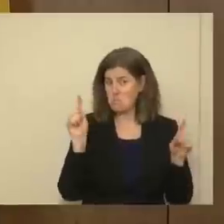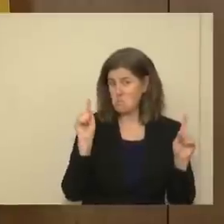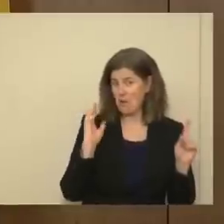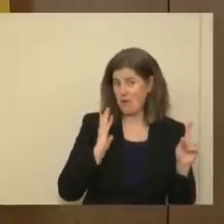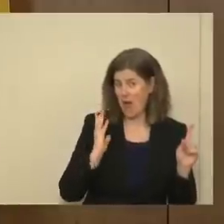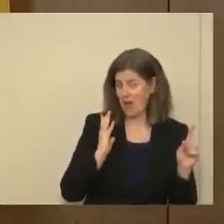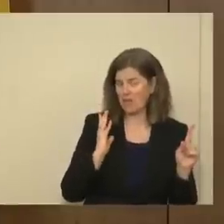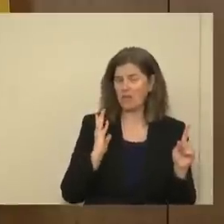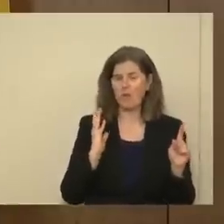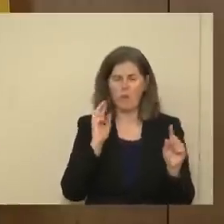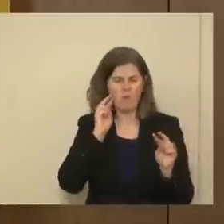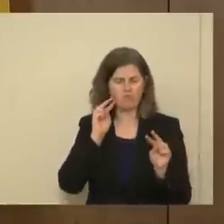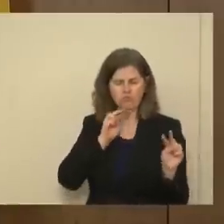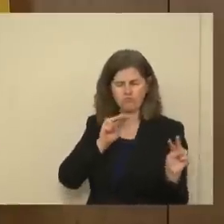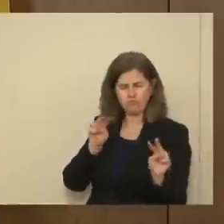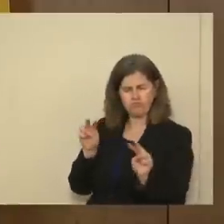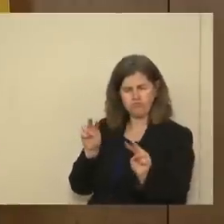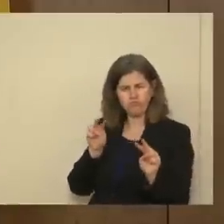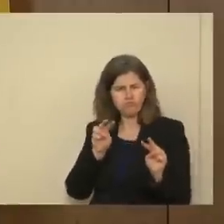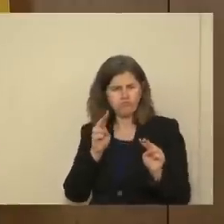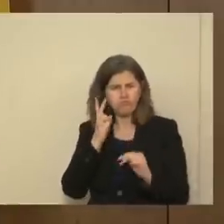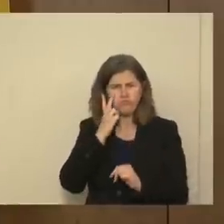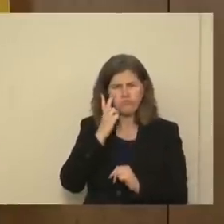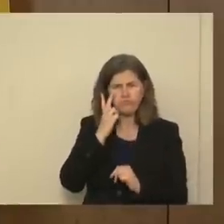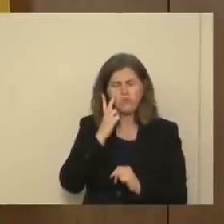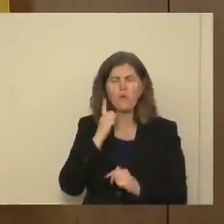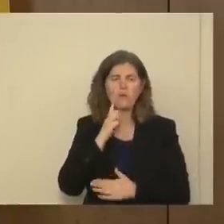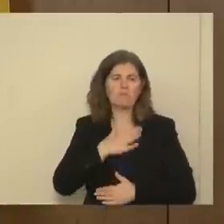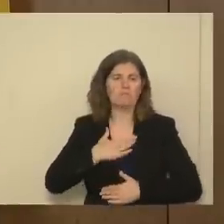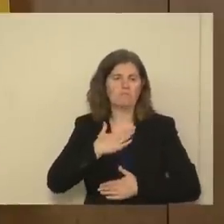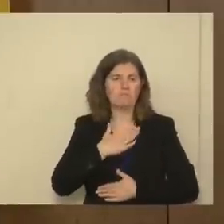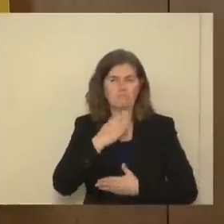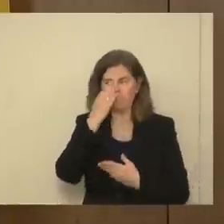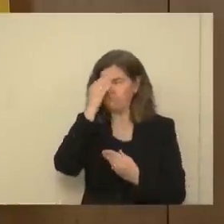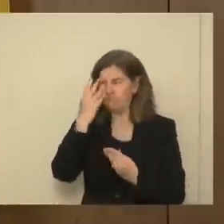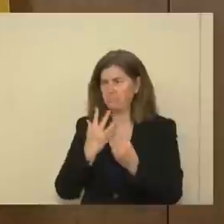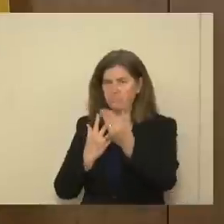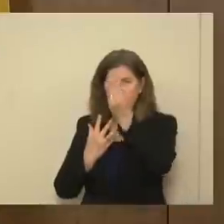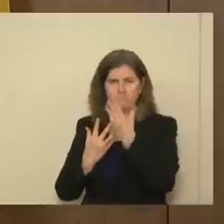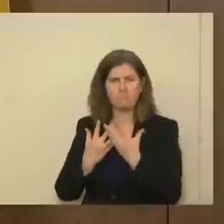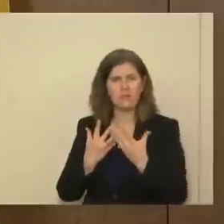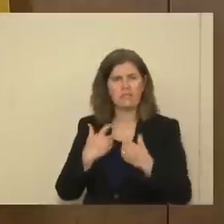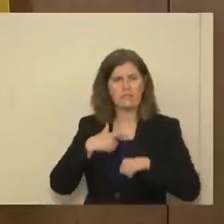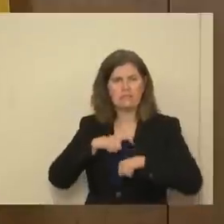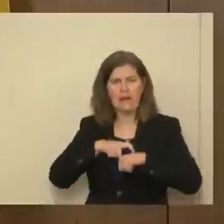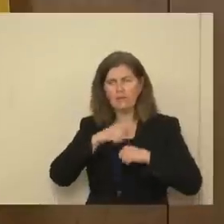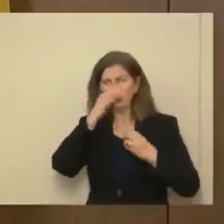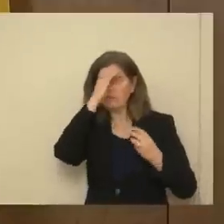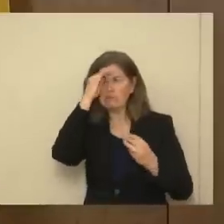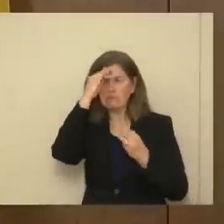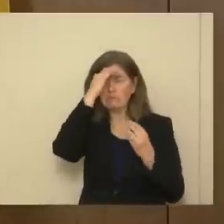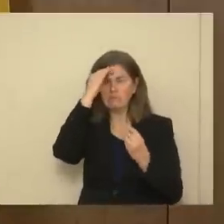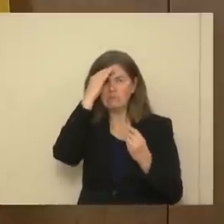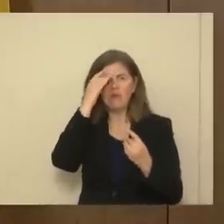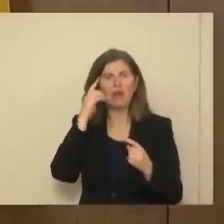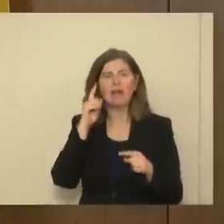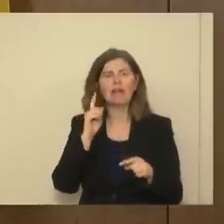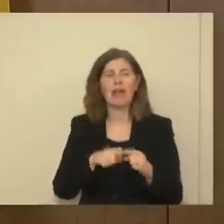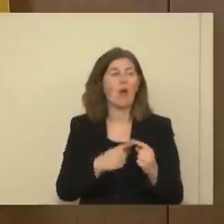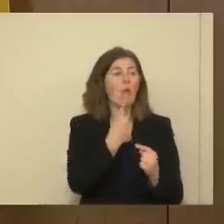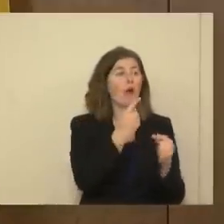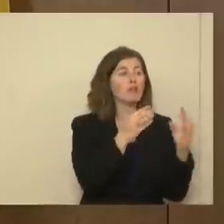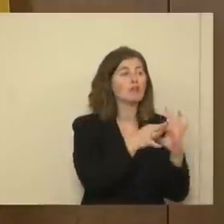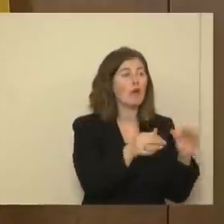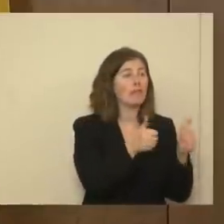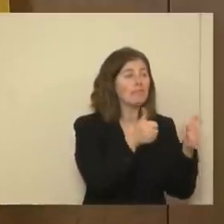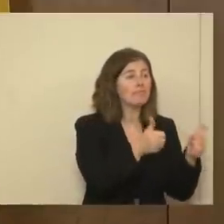So we are looking at that evidence, and I appreciate that they're giving us time, that we can't have it just be anecdotal one,